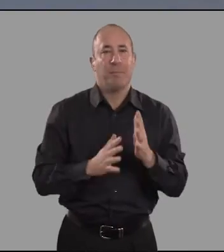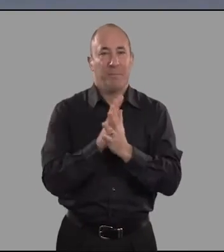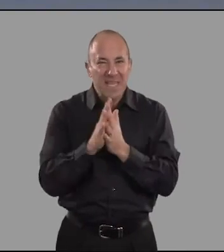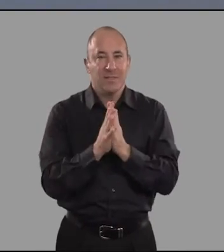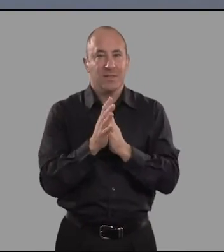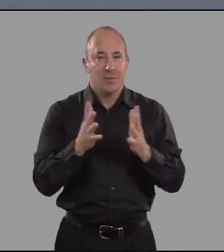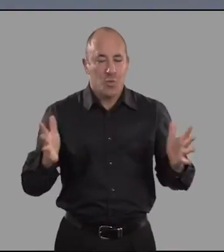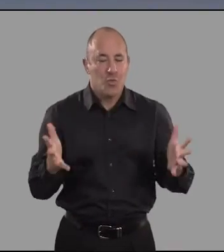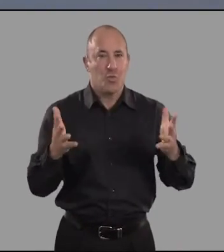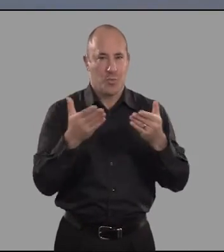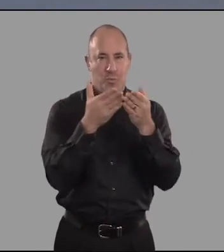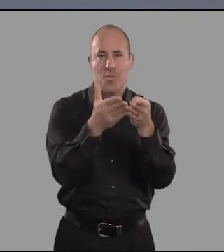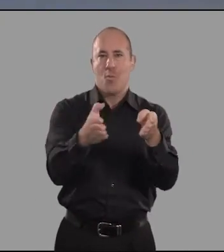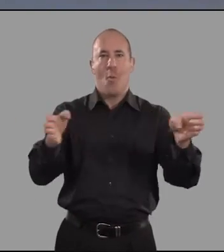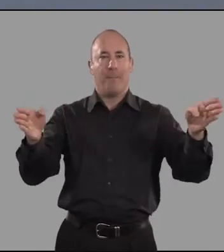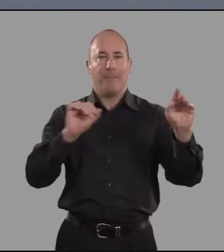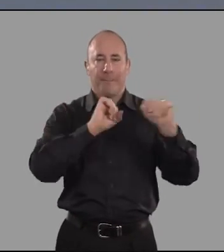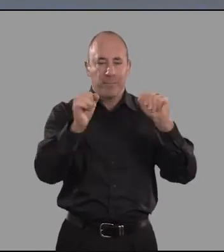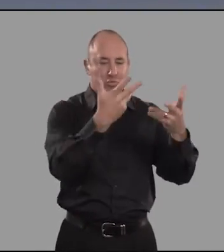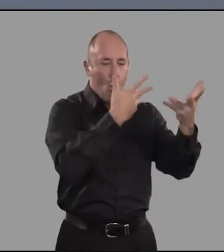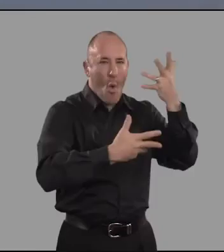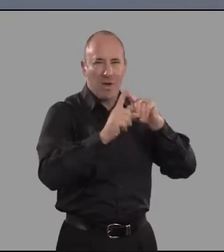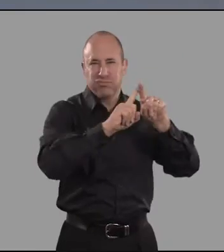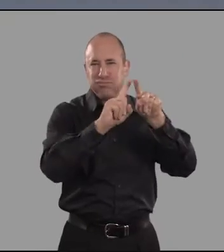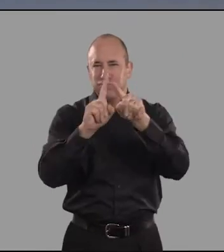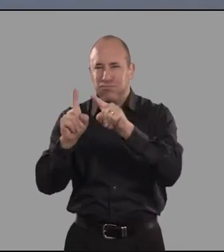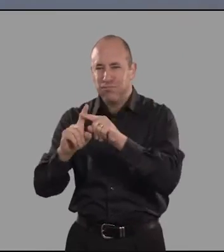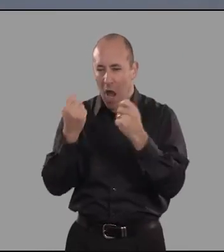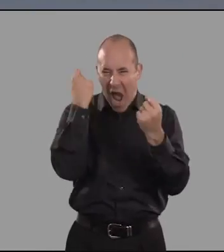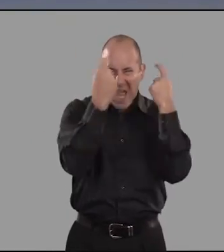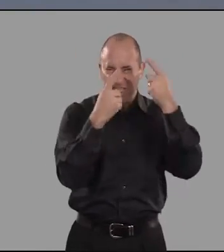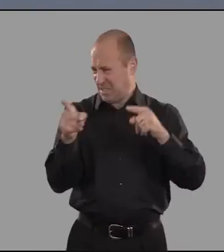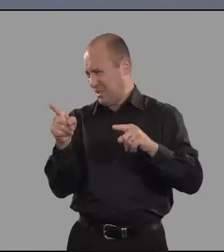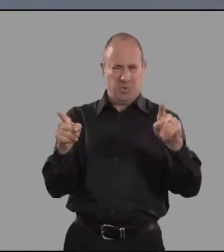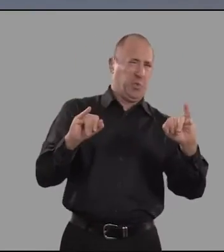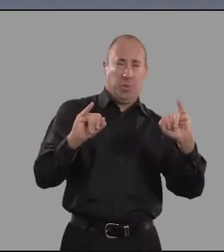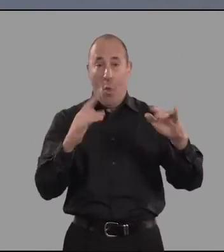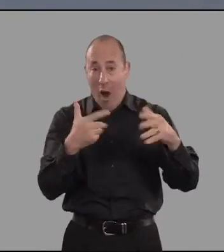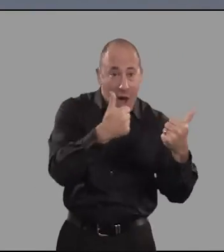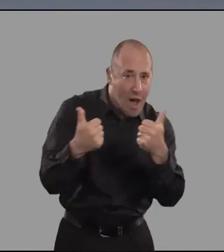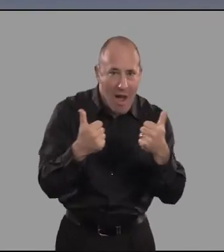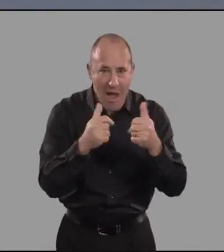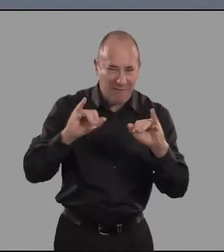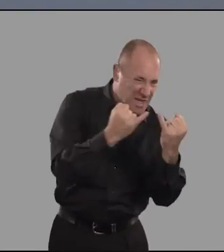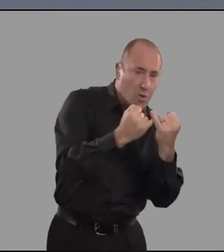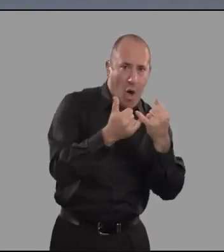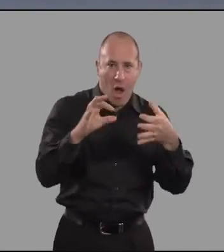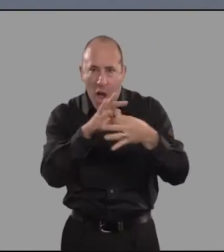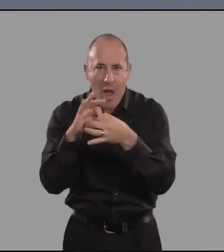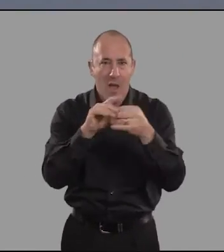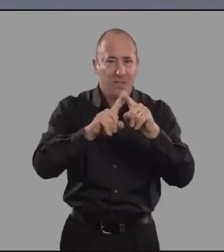This will empower diversity of tastes, a tapestry of stories, with ideas clashing, conflicting,